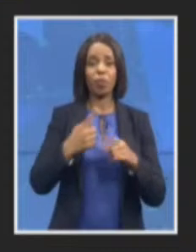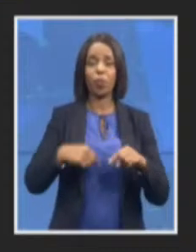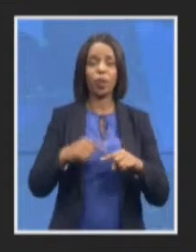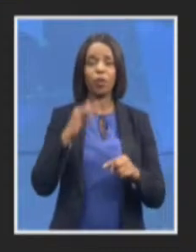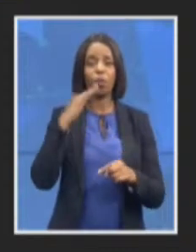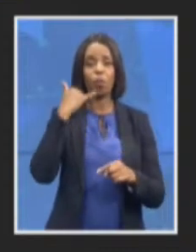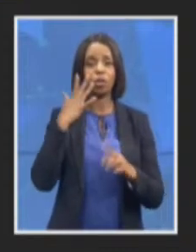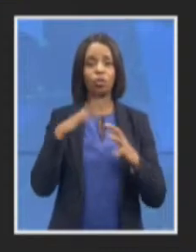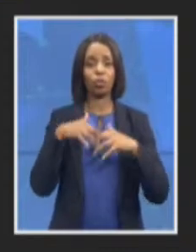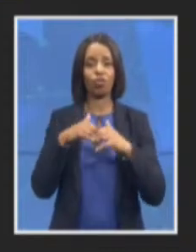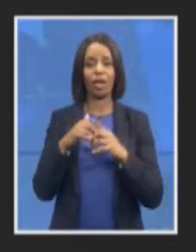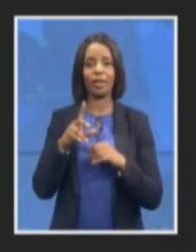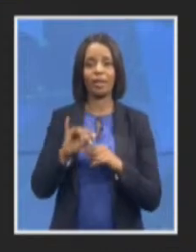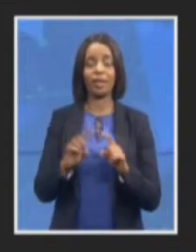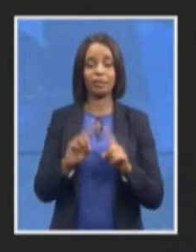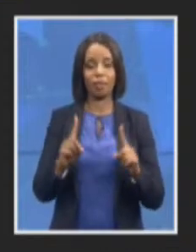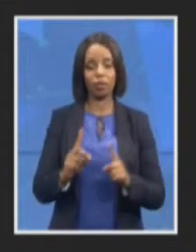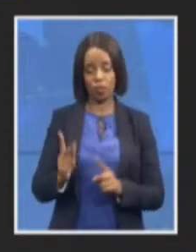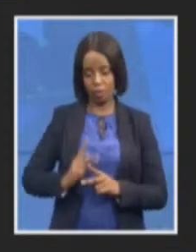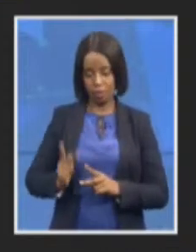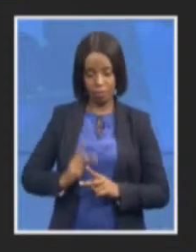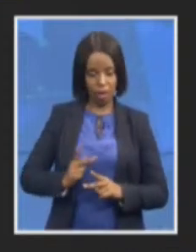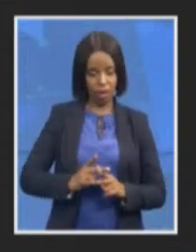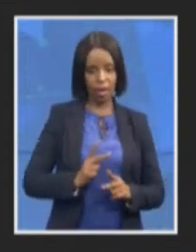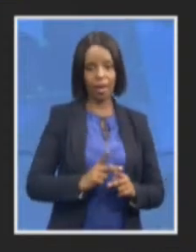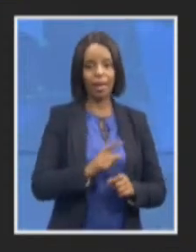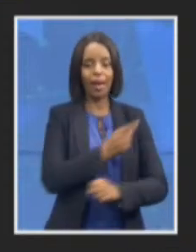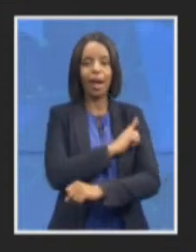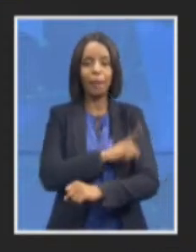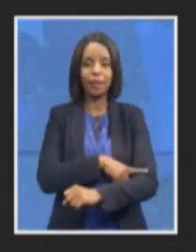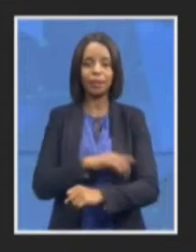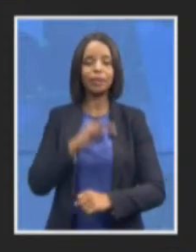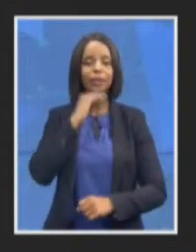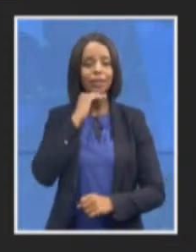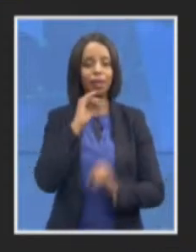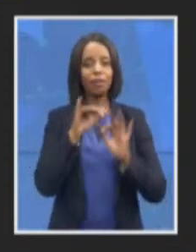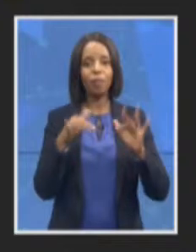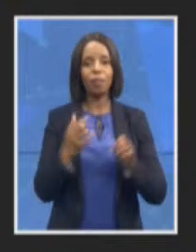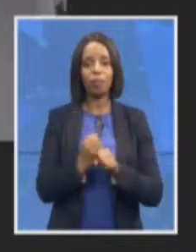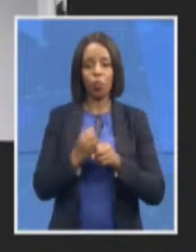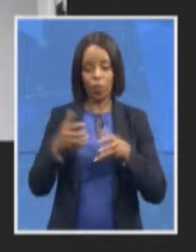capacity and in terms of infrastructure so I think on that question I'll leave it there thank you